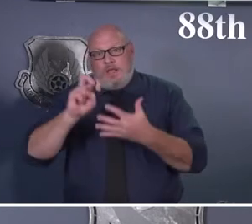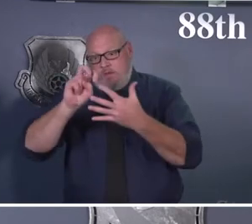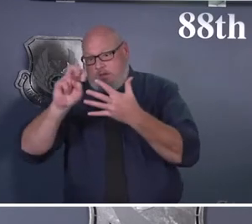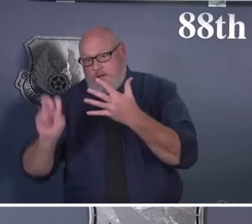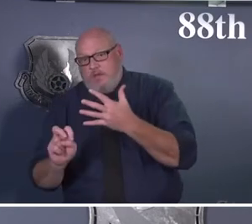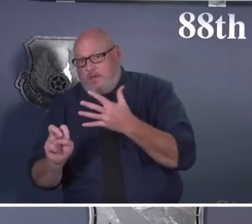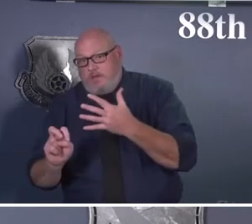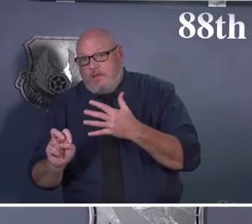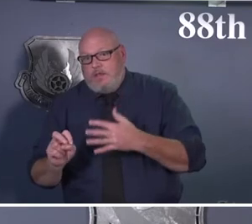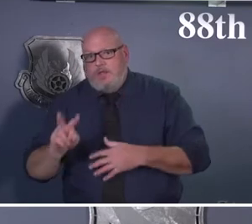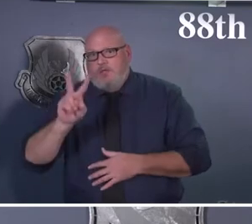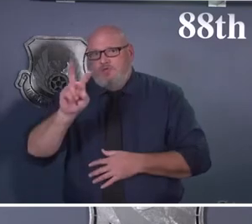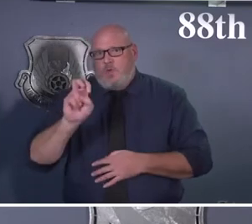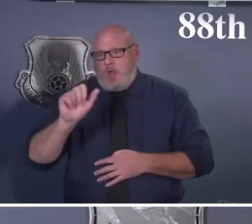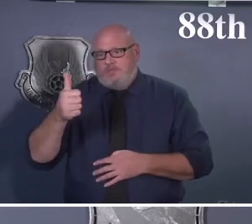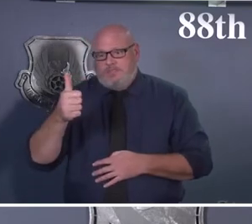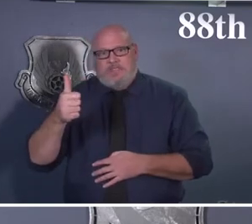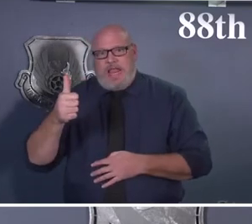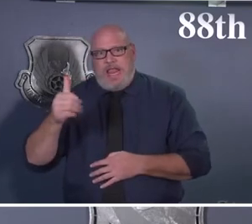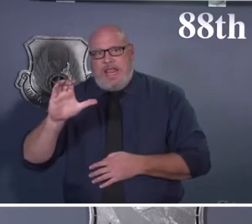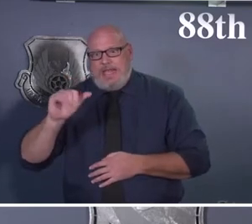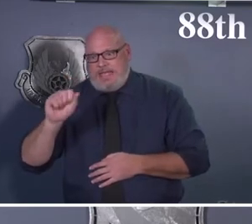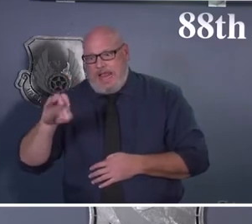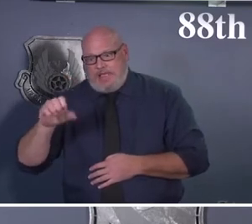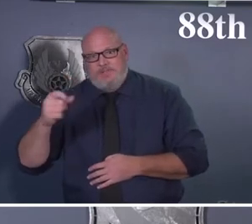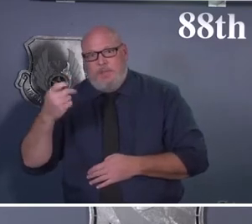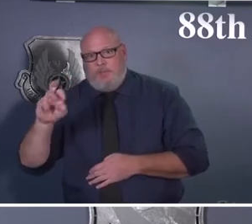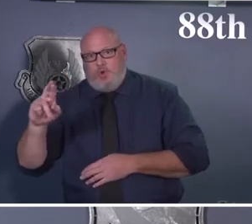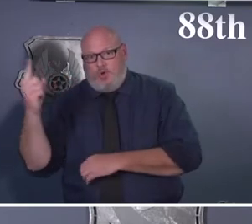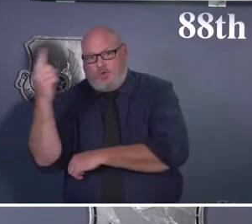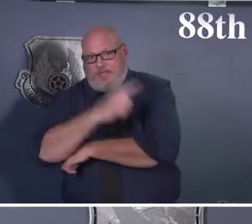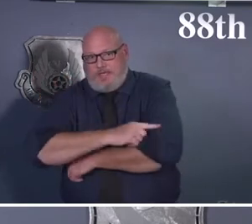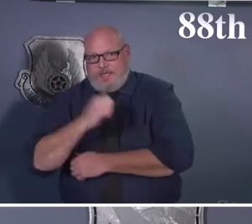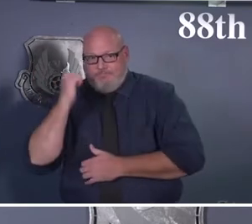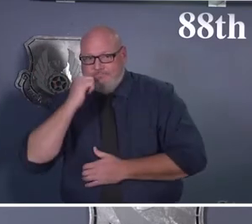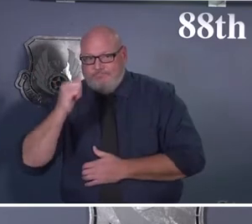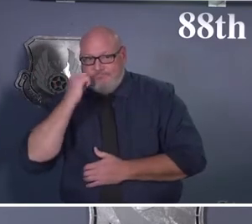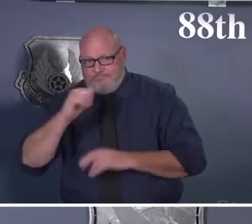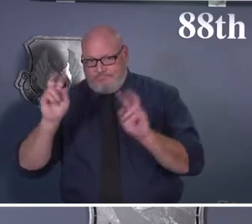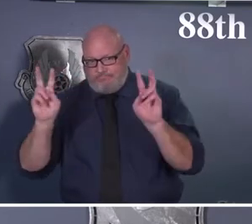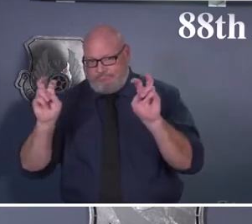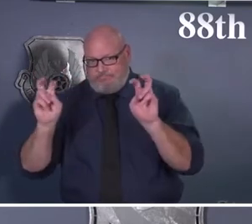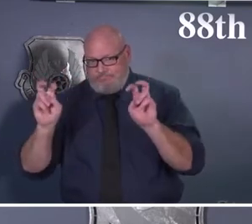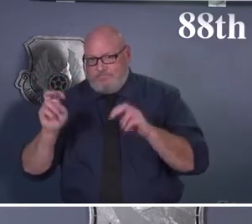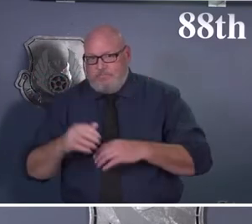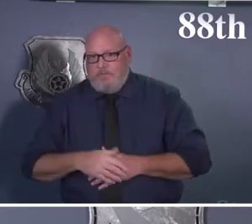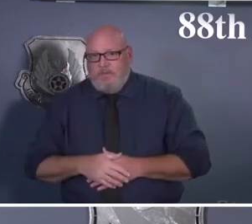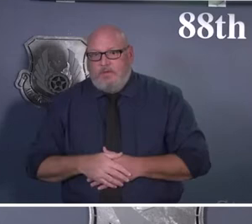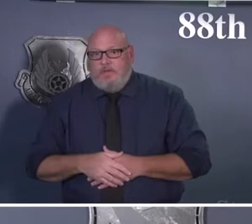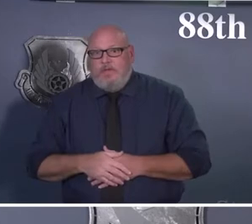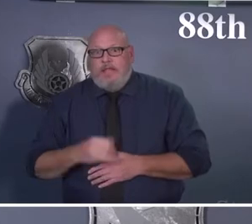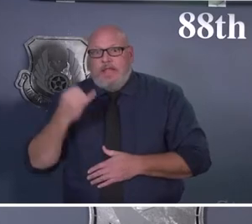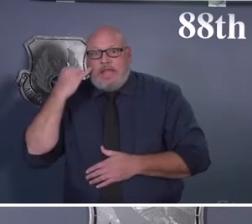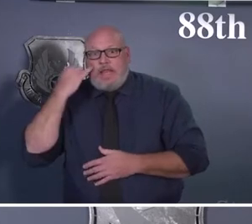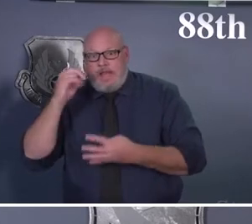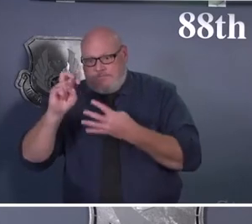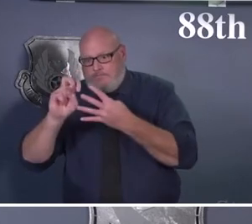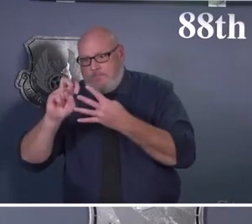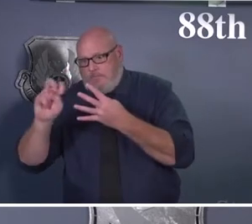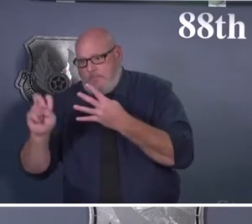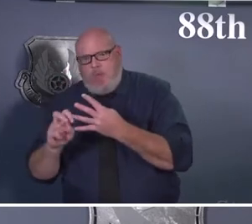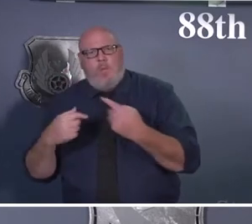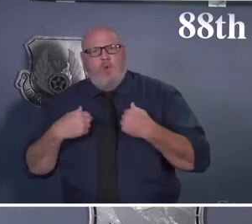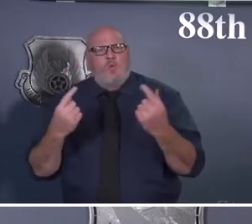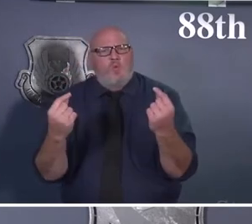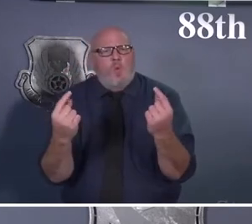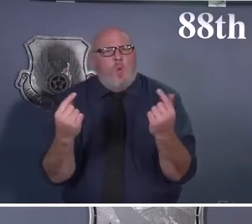And, you know, and we're getting really close to that. Now what is that going to look like when we get there? What's going to change? Well, a lot of those guidelines are going to stay in place,